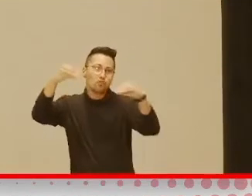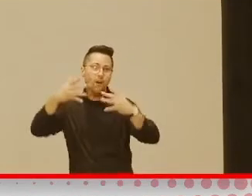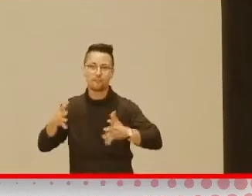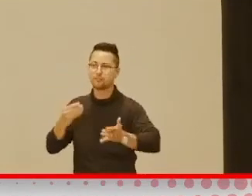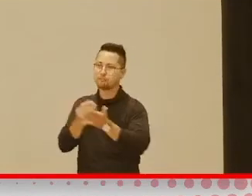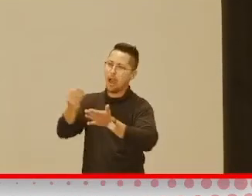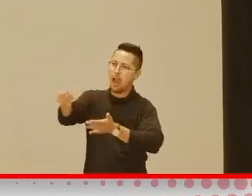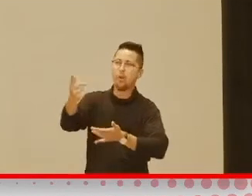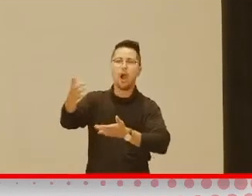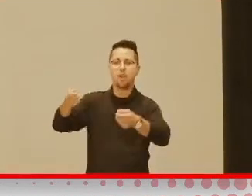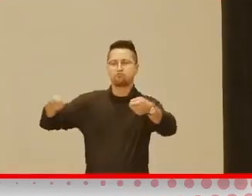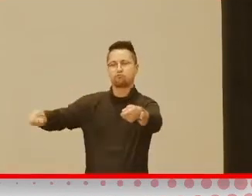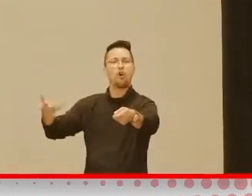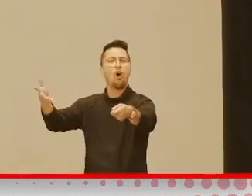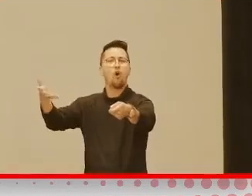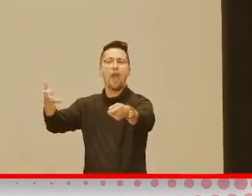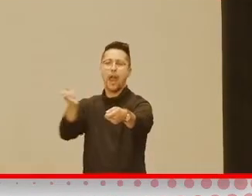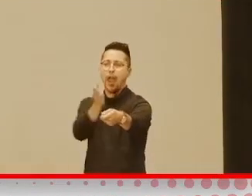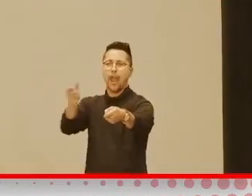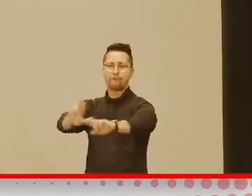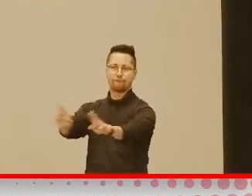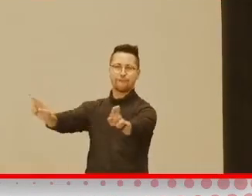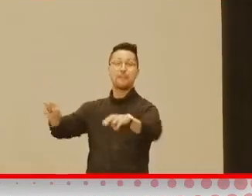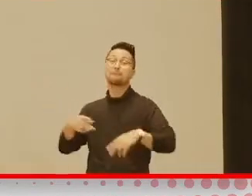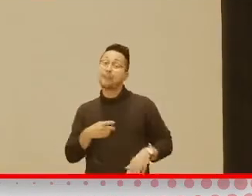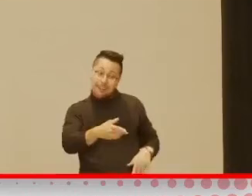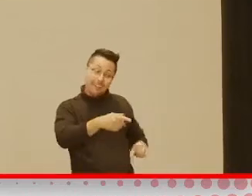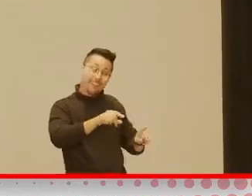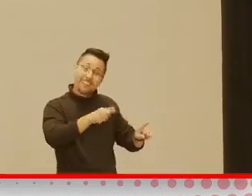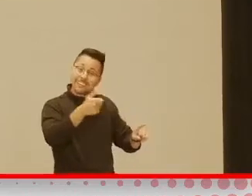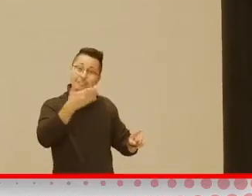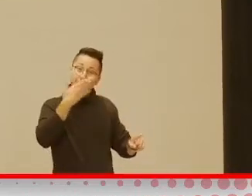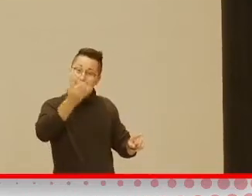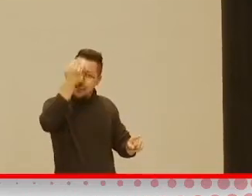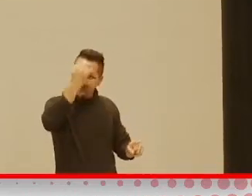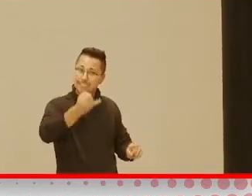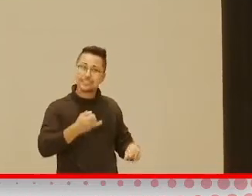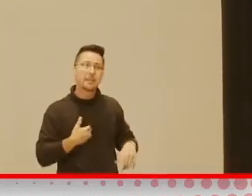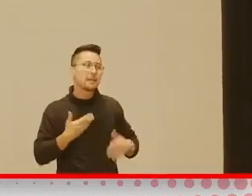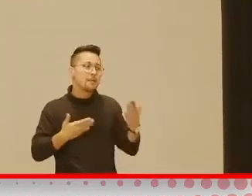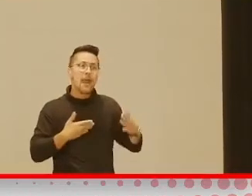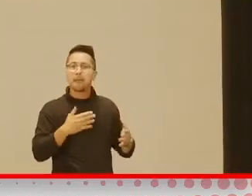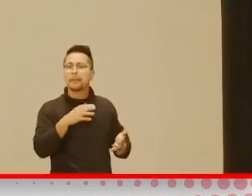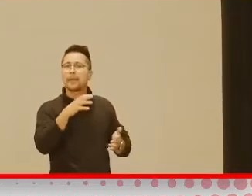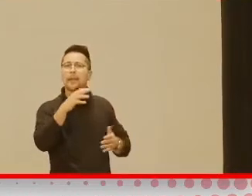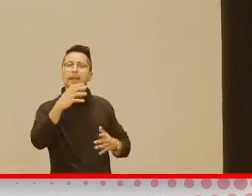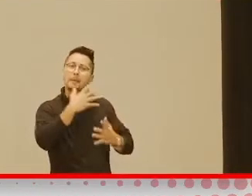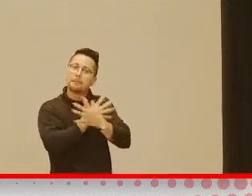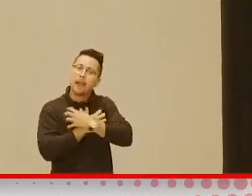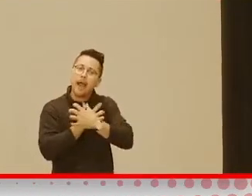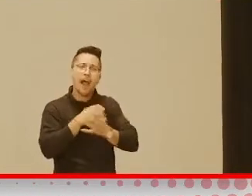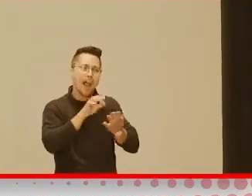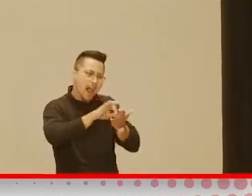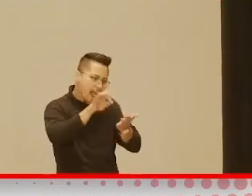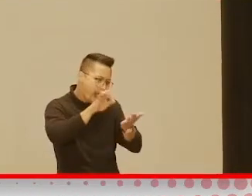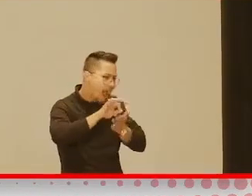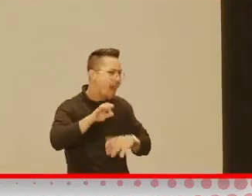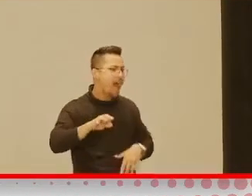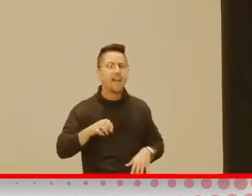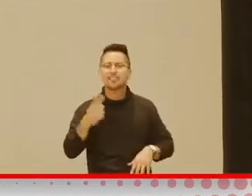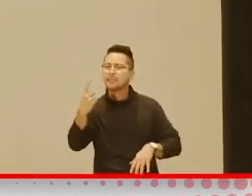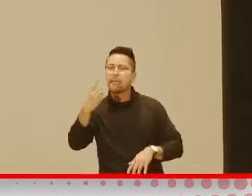a great idea to use this instead. You know, get some little counting bears or, you know, just little colored objects